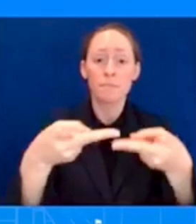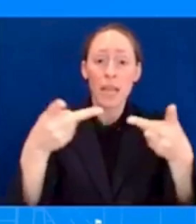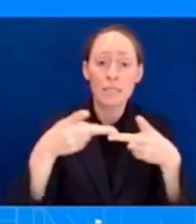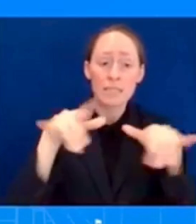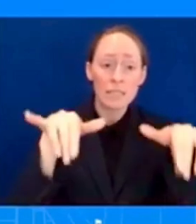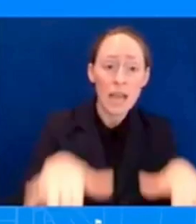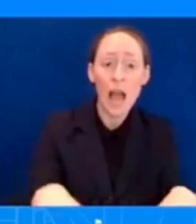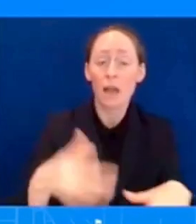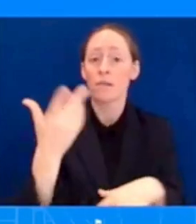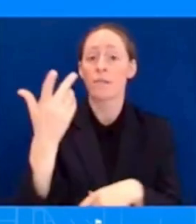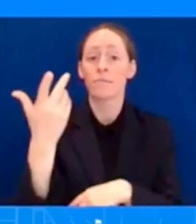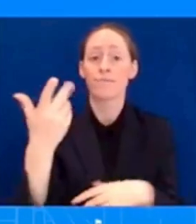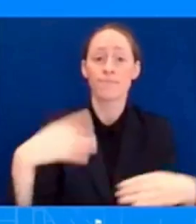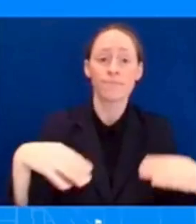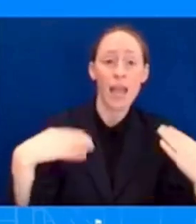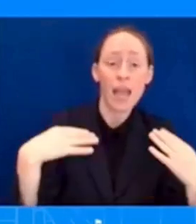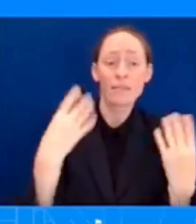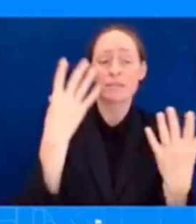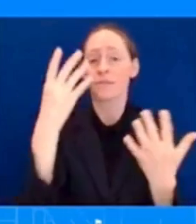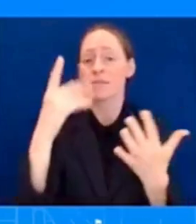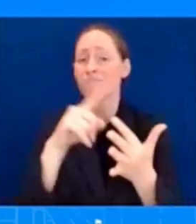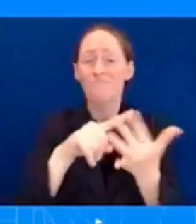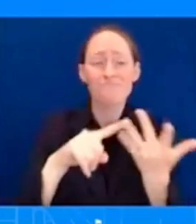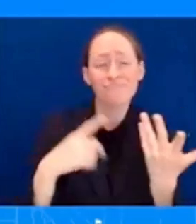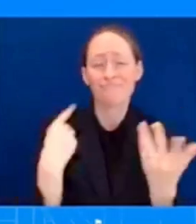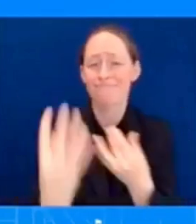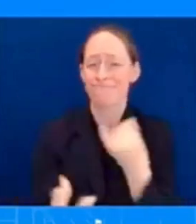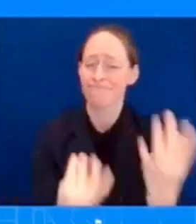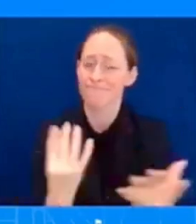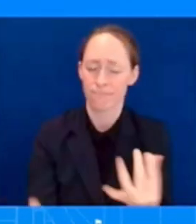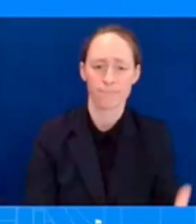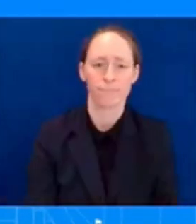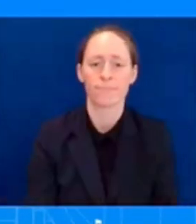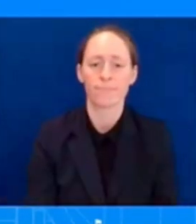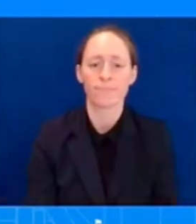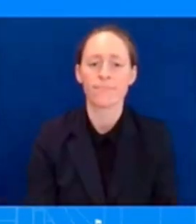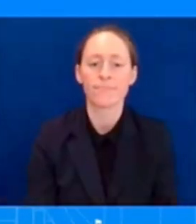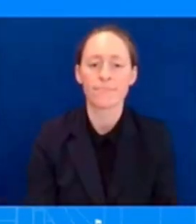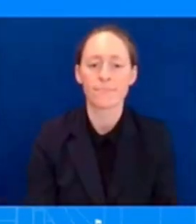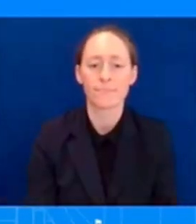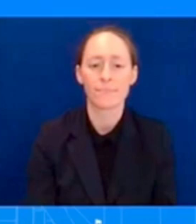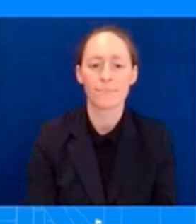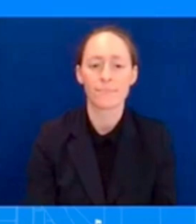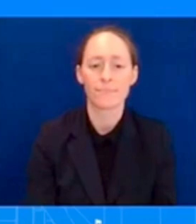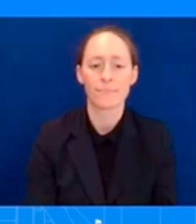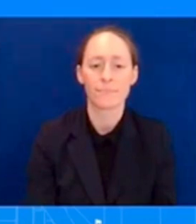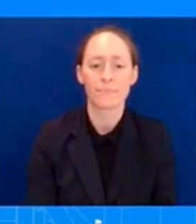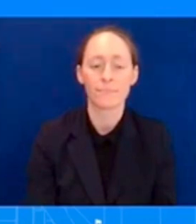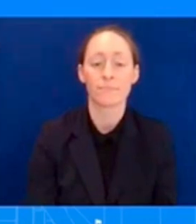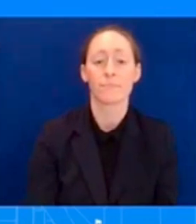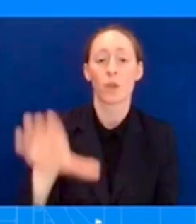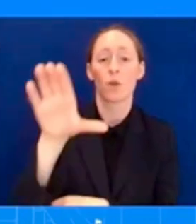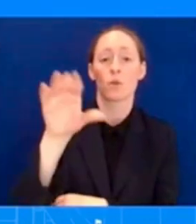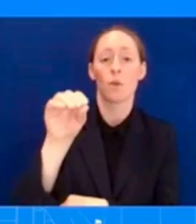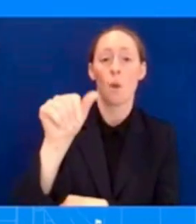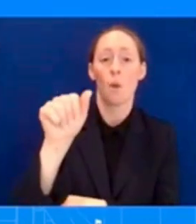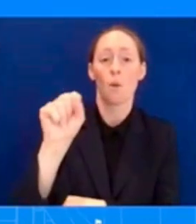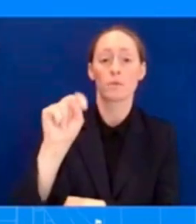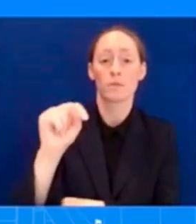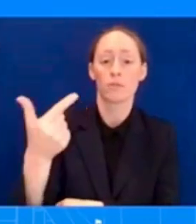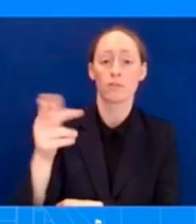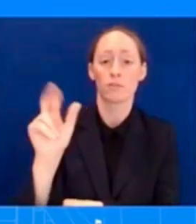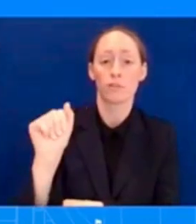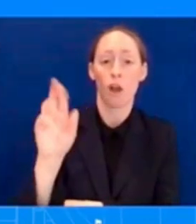the coast guard and the navy third fleet supported response and rescue effort the day after the fires first started